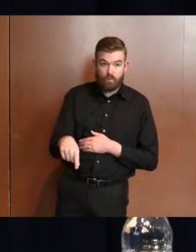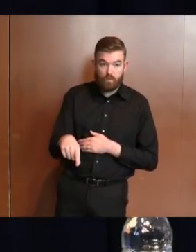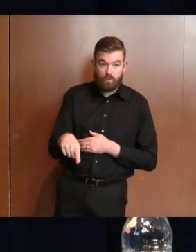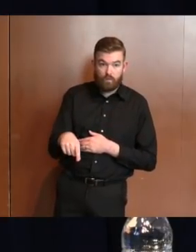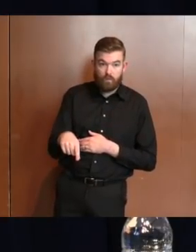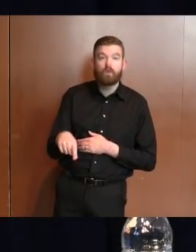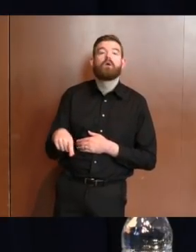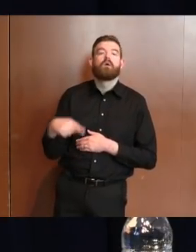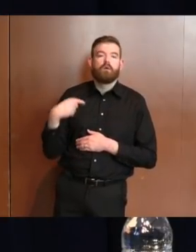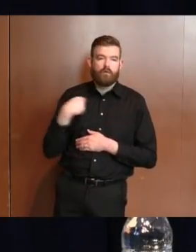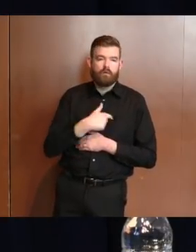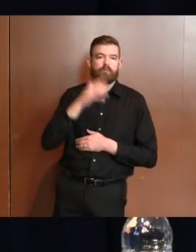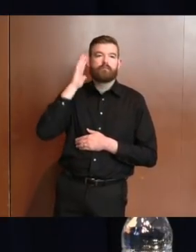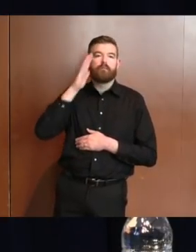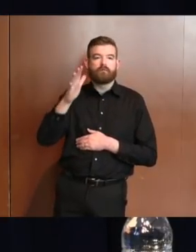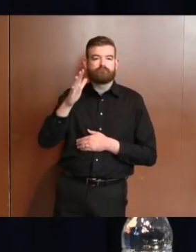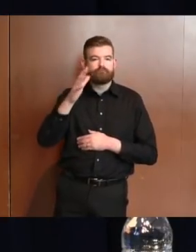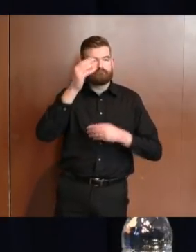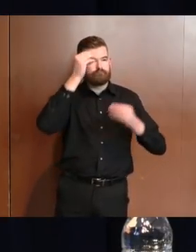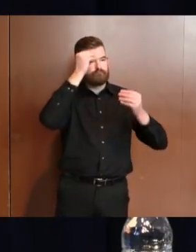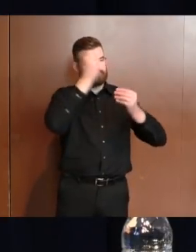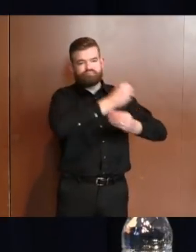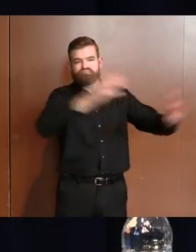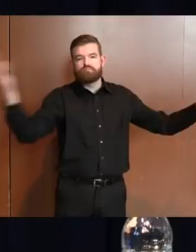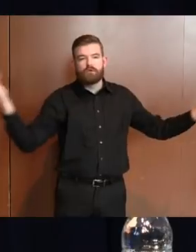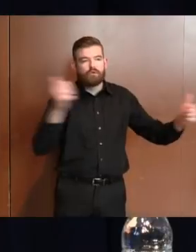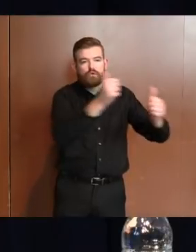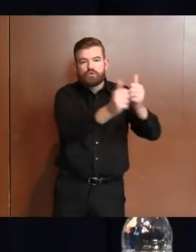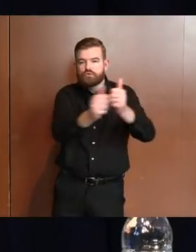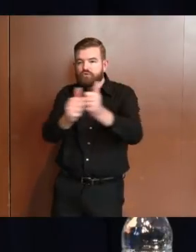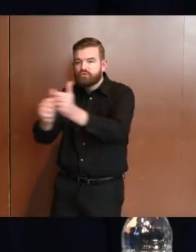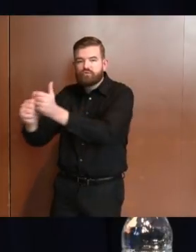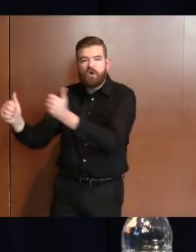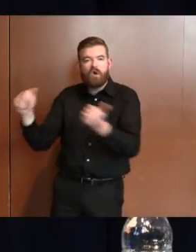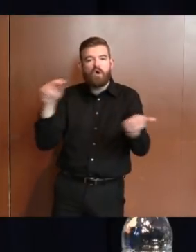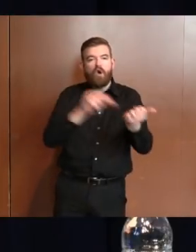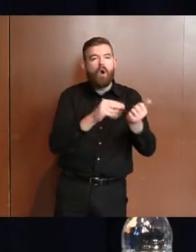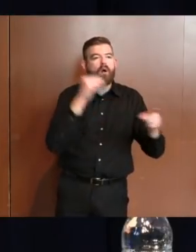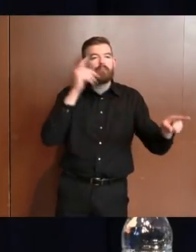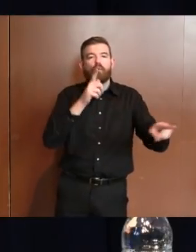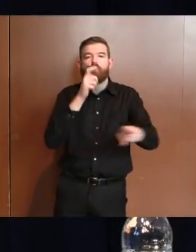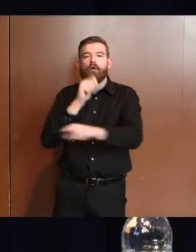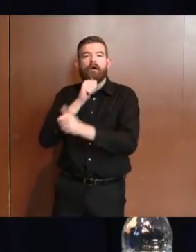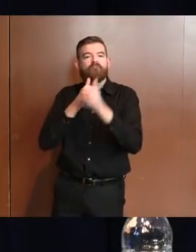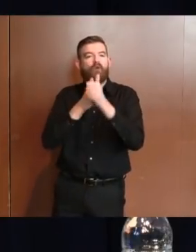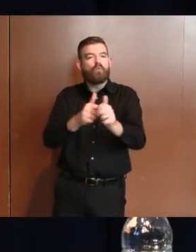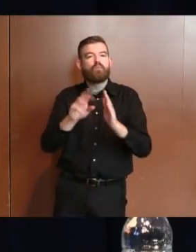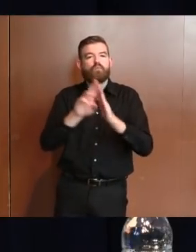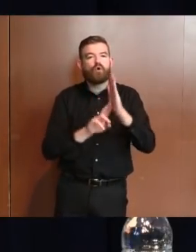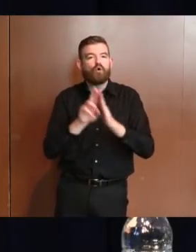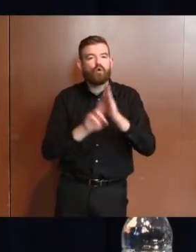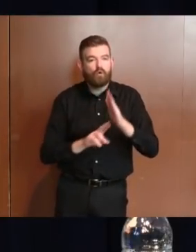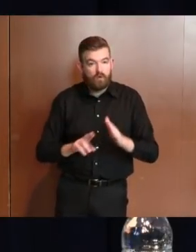release the names of the long-term care facilities with at least one COVID-19 case.